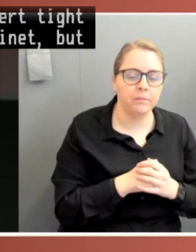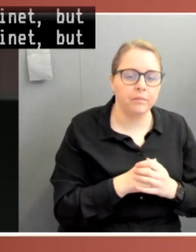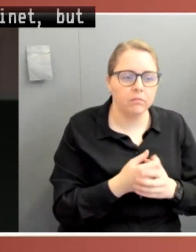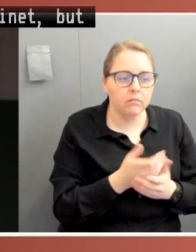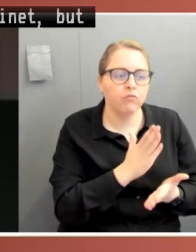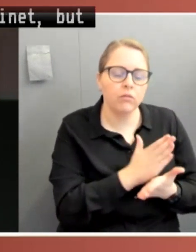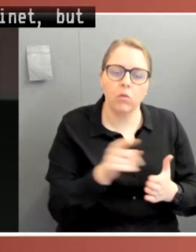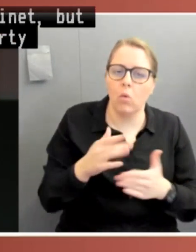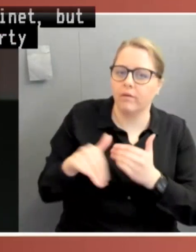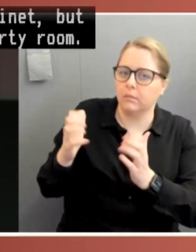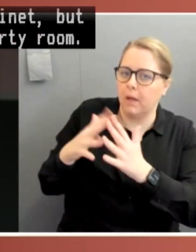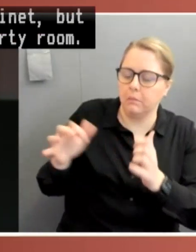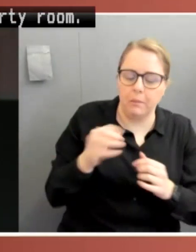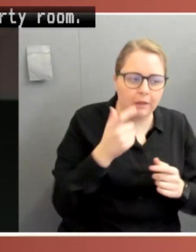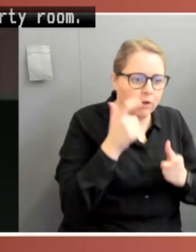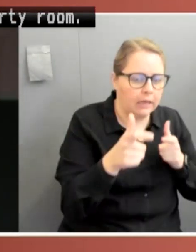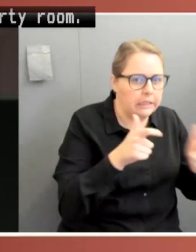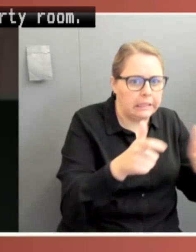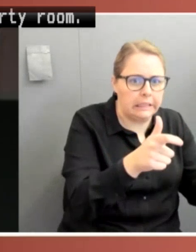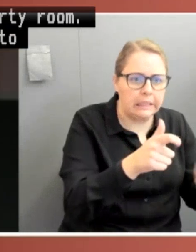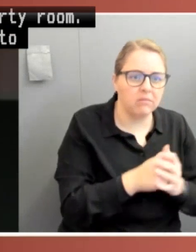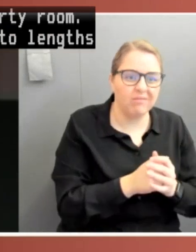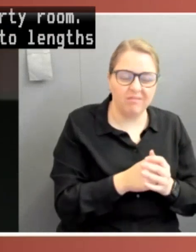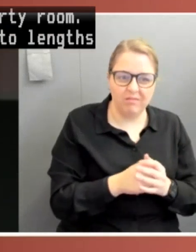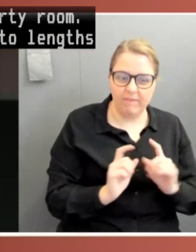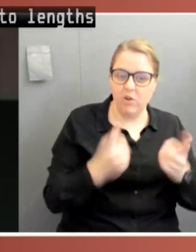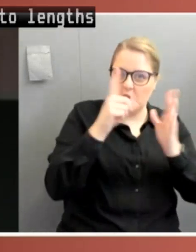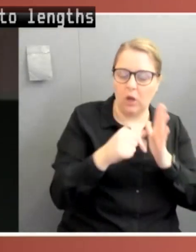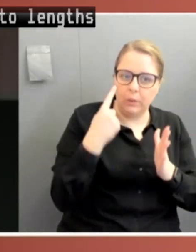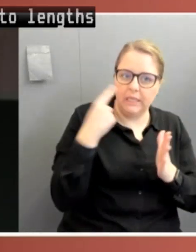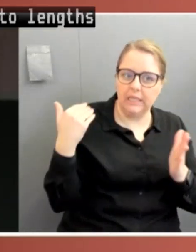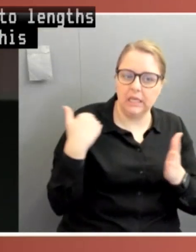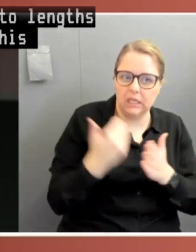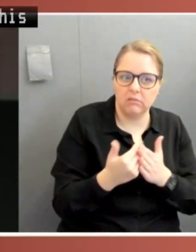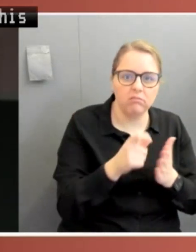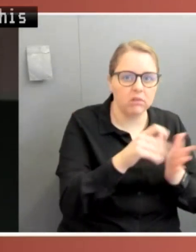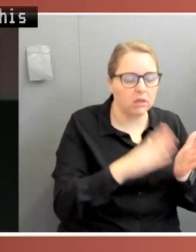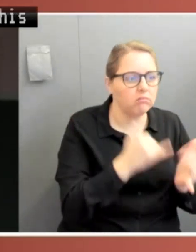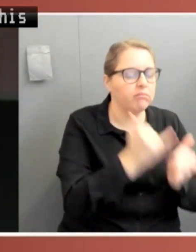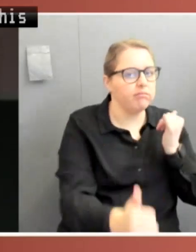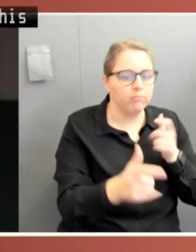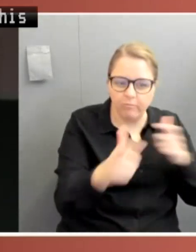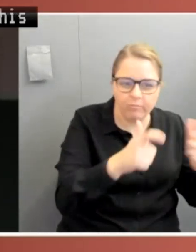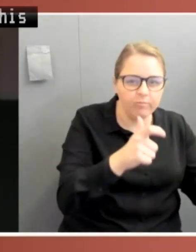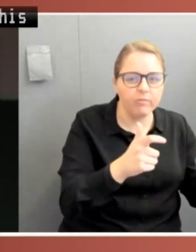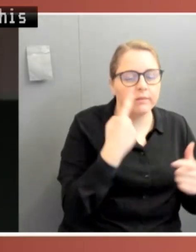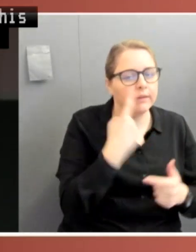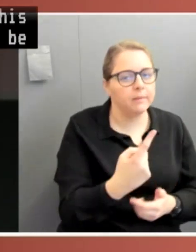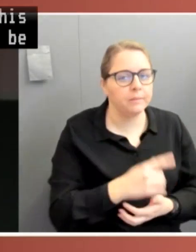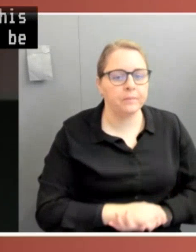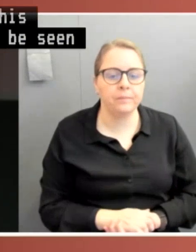case, it went to lengths we've not seen before in this country. But again, it can be seen as an extension of actions we've seen in the past.